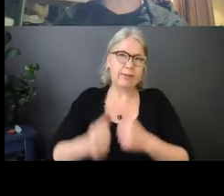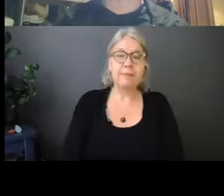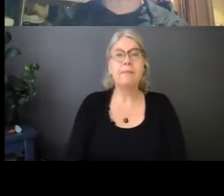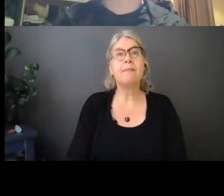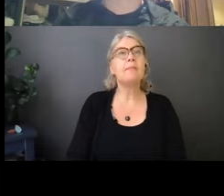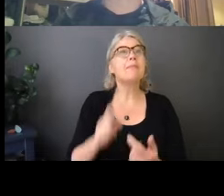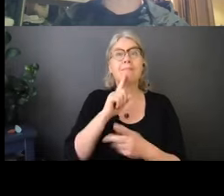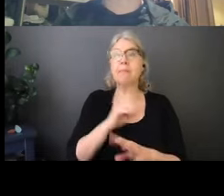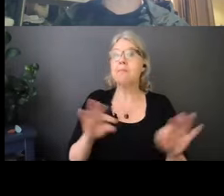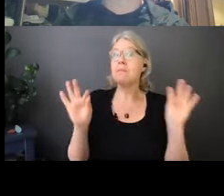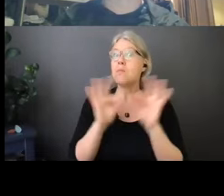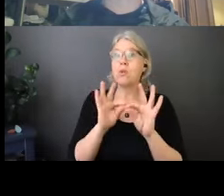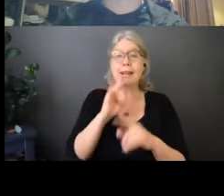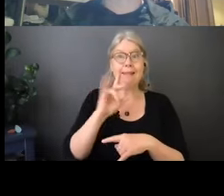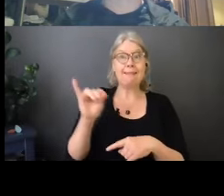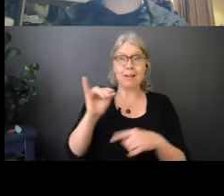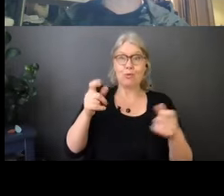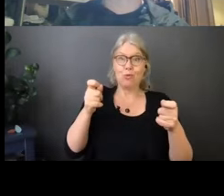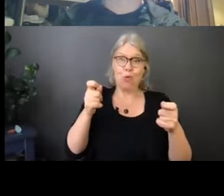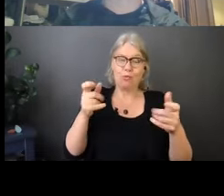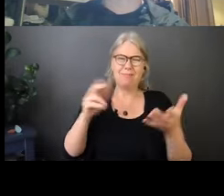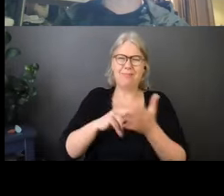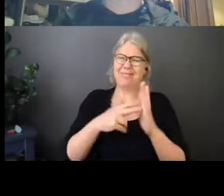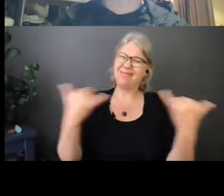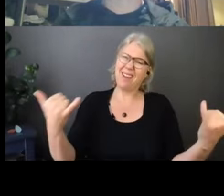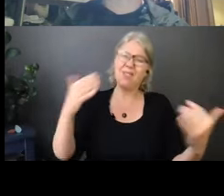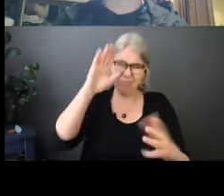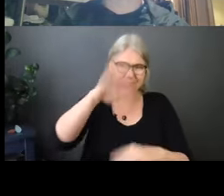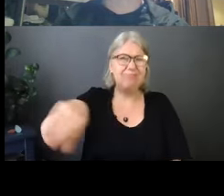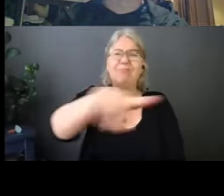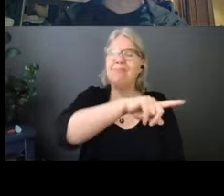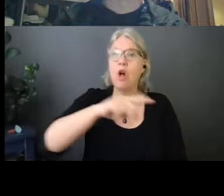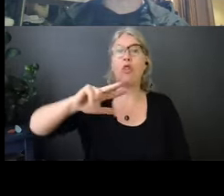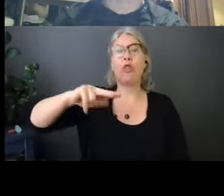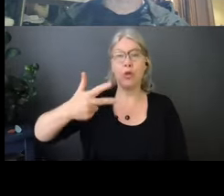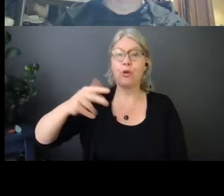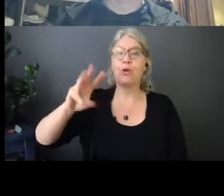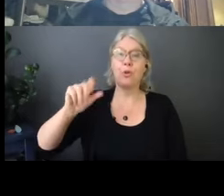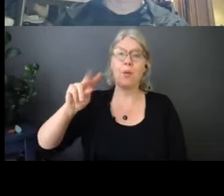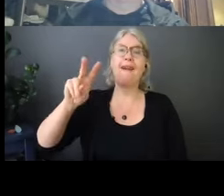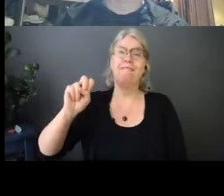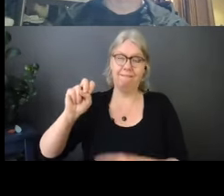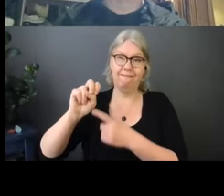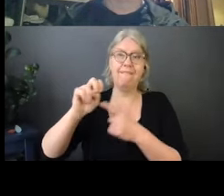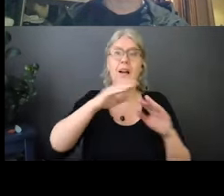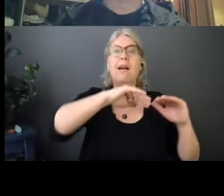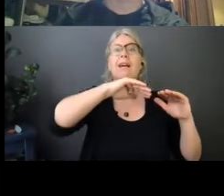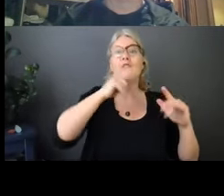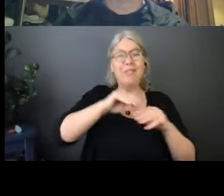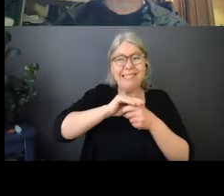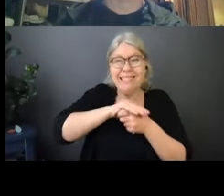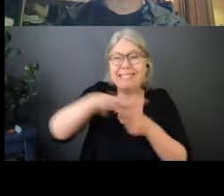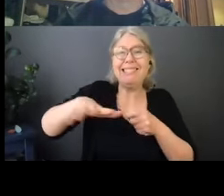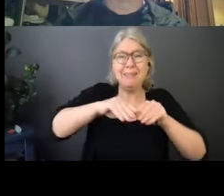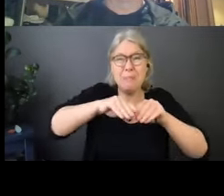we are in a third wave. And I mean, the importance of infection control is really